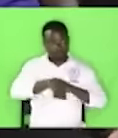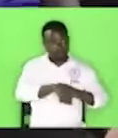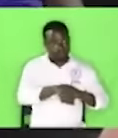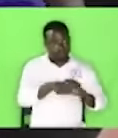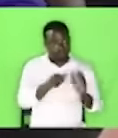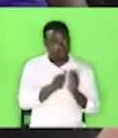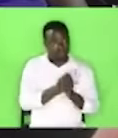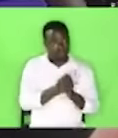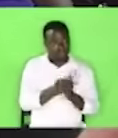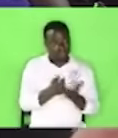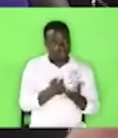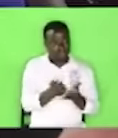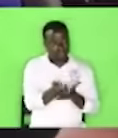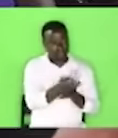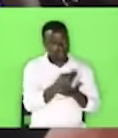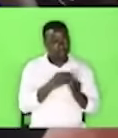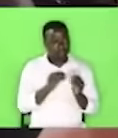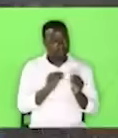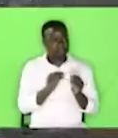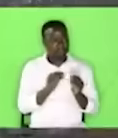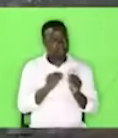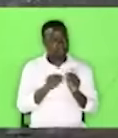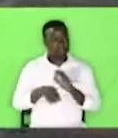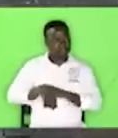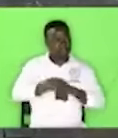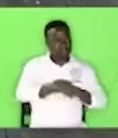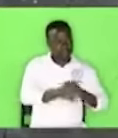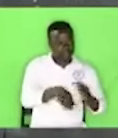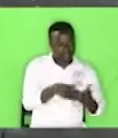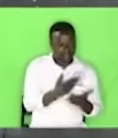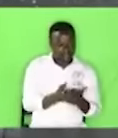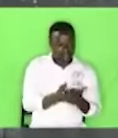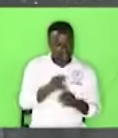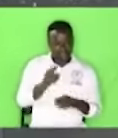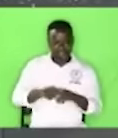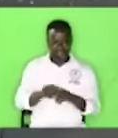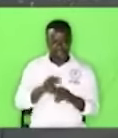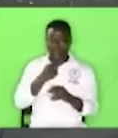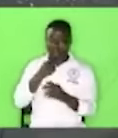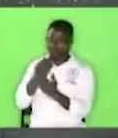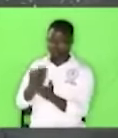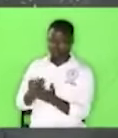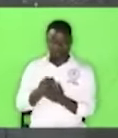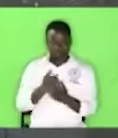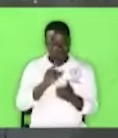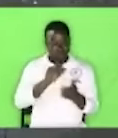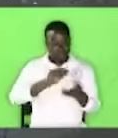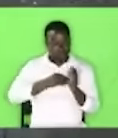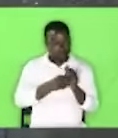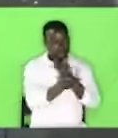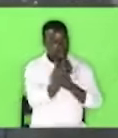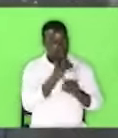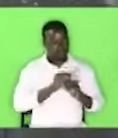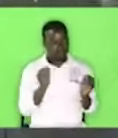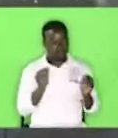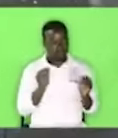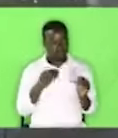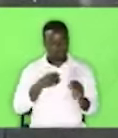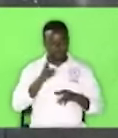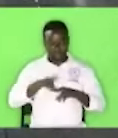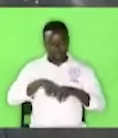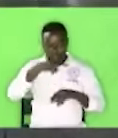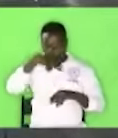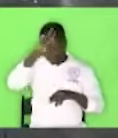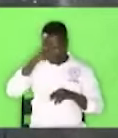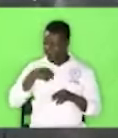to me. He just got me there and he said, I should wait. He's coming. 20 minutes and he's not coming. So I didn't know what